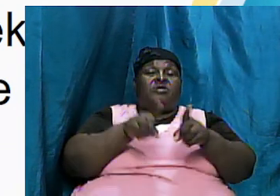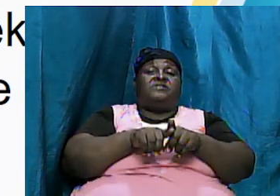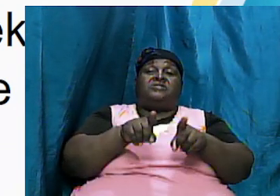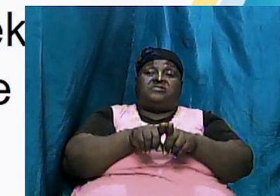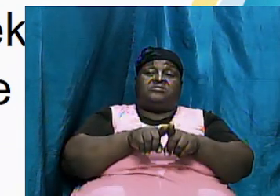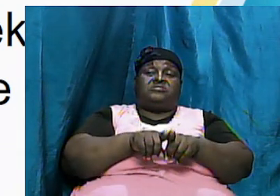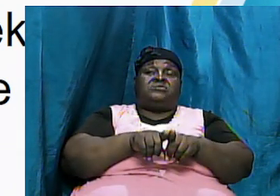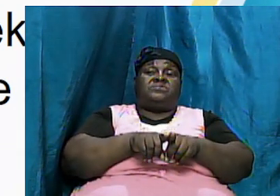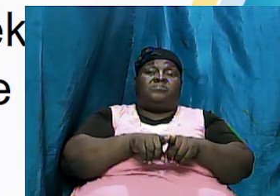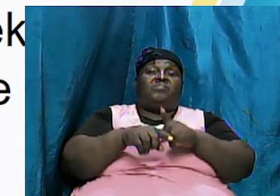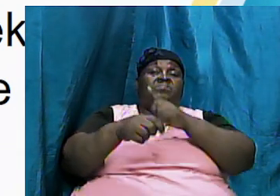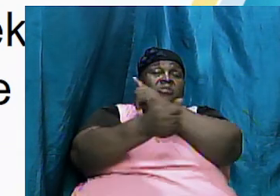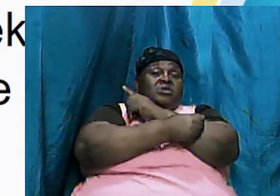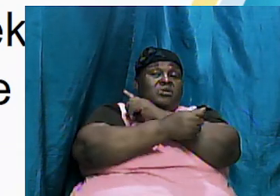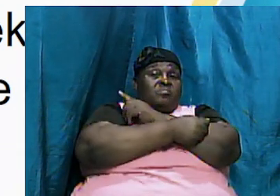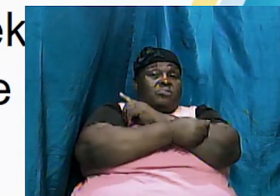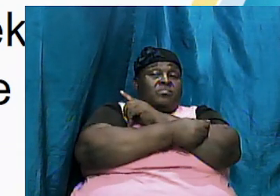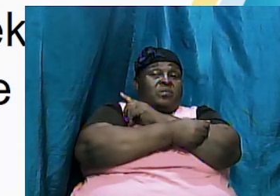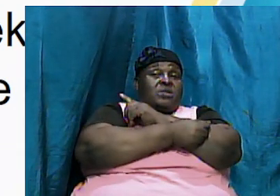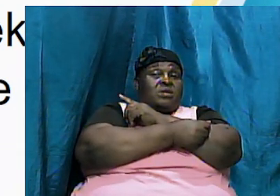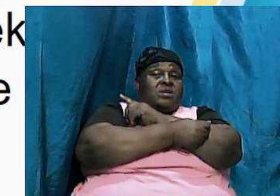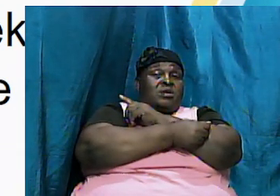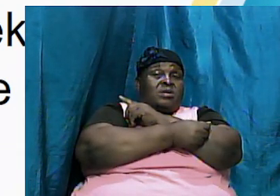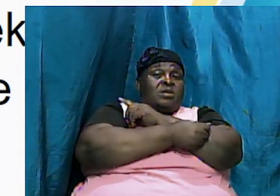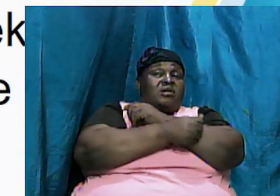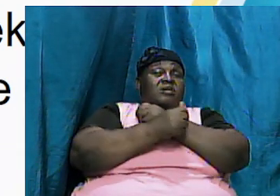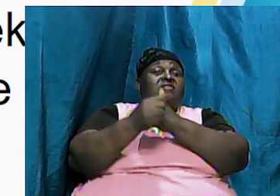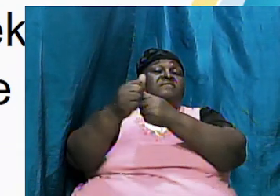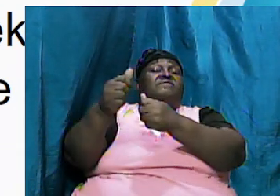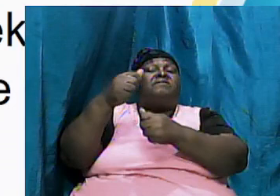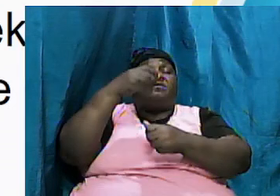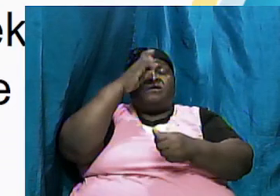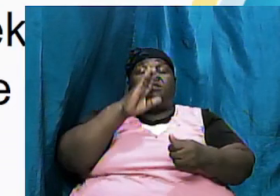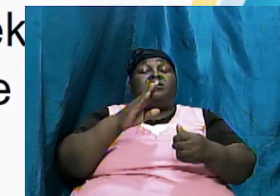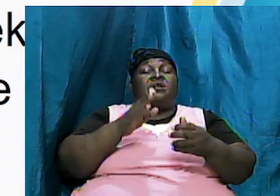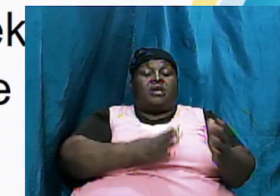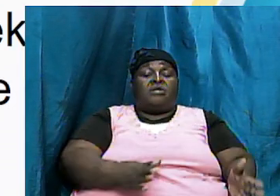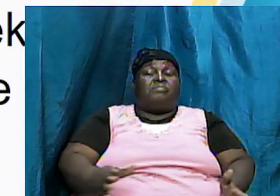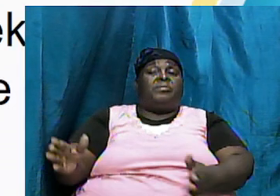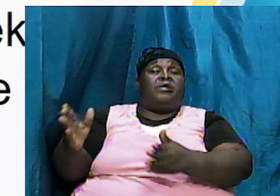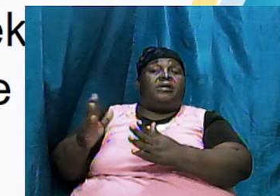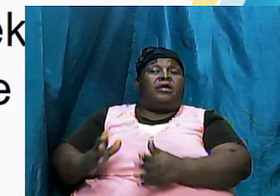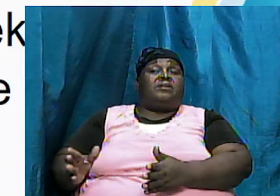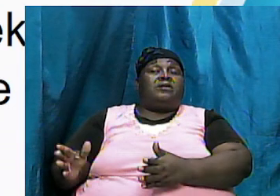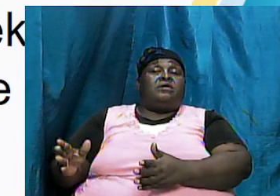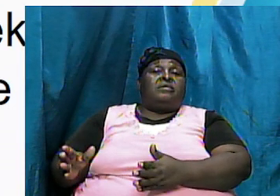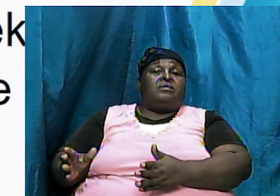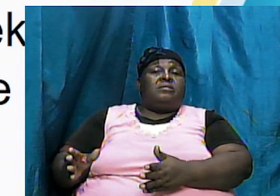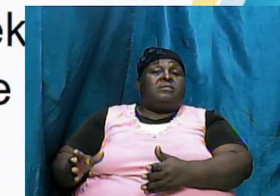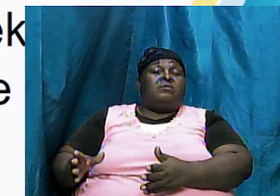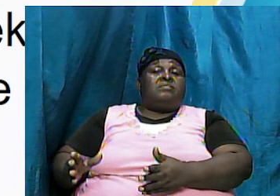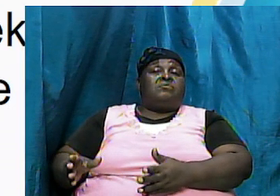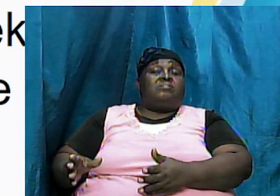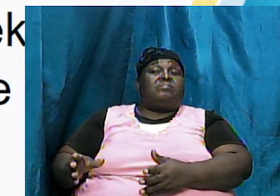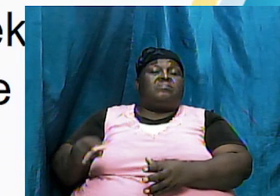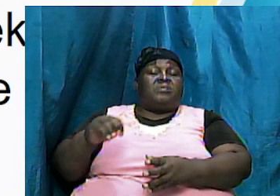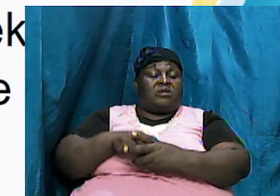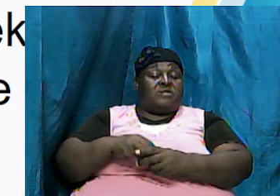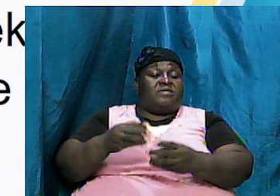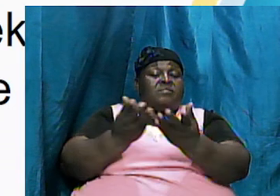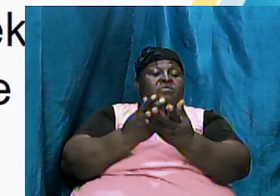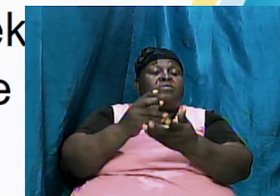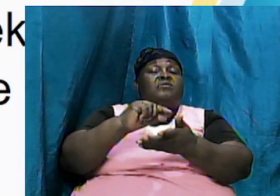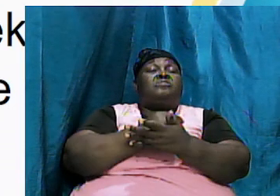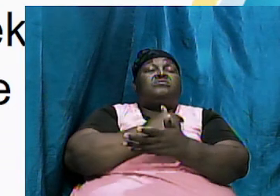Abraham if he had followed God's plan as was also outlined in the book of